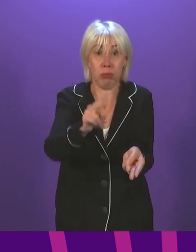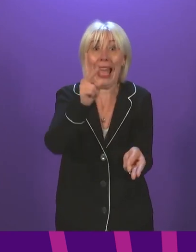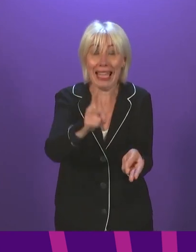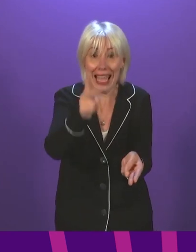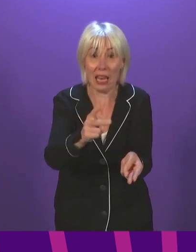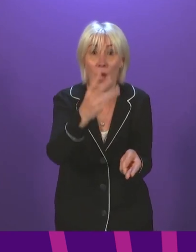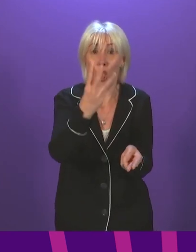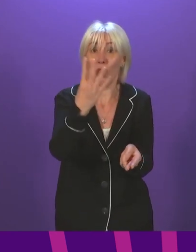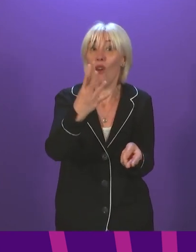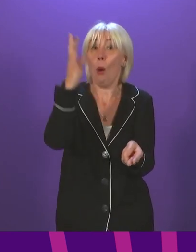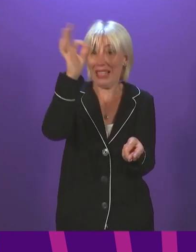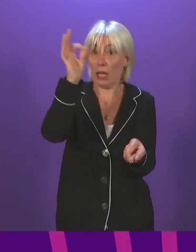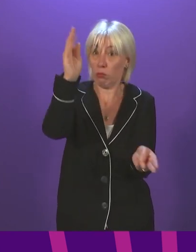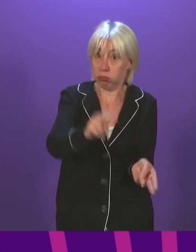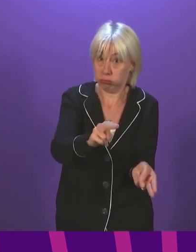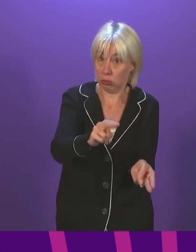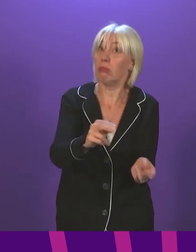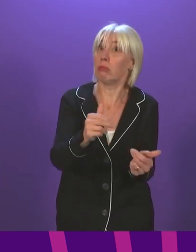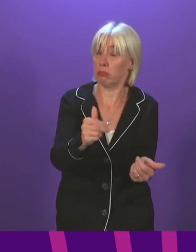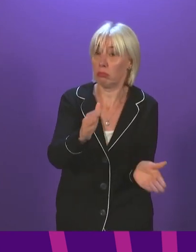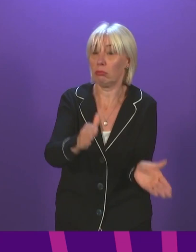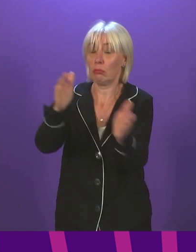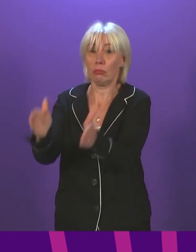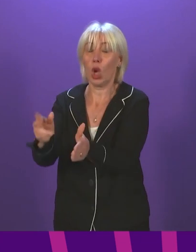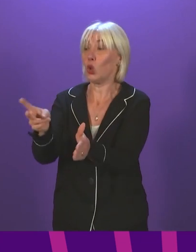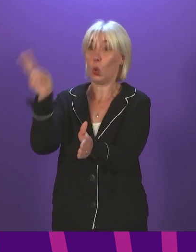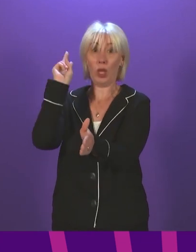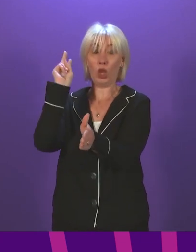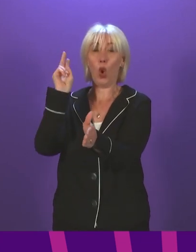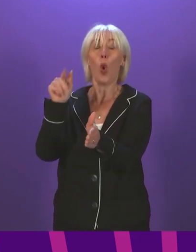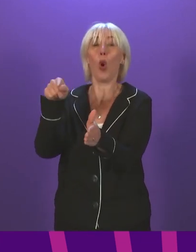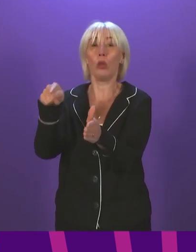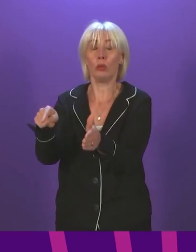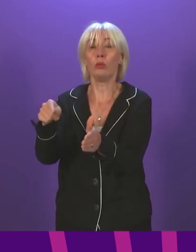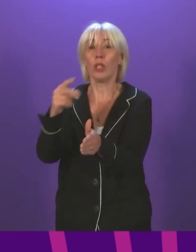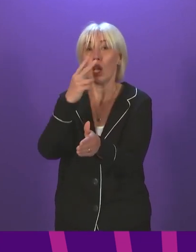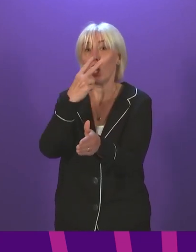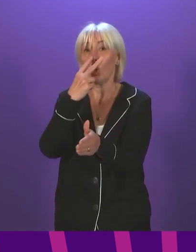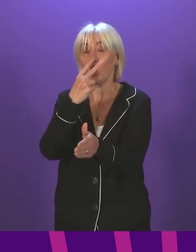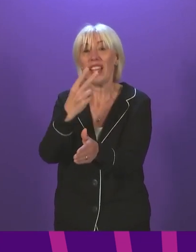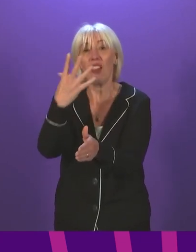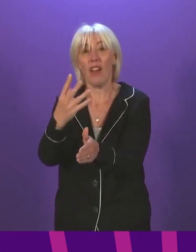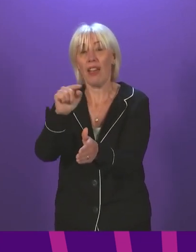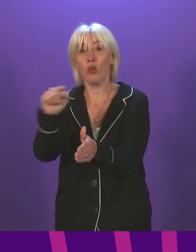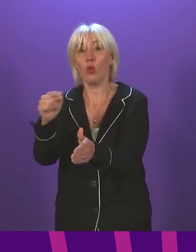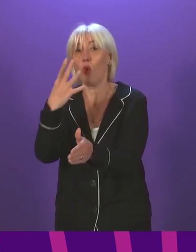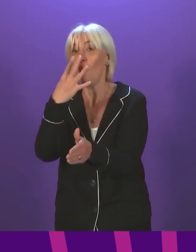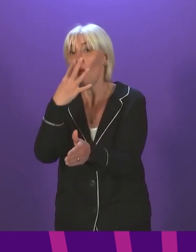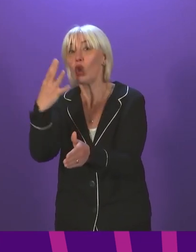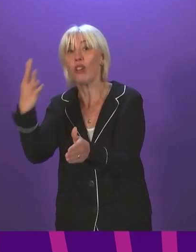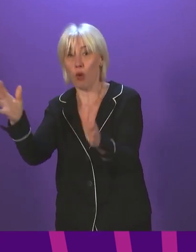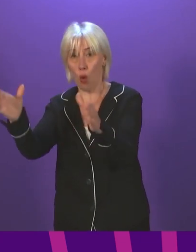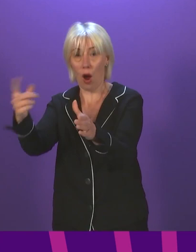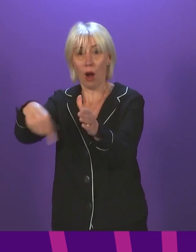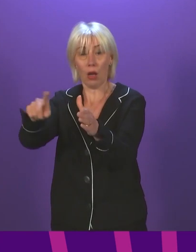by 34 per cent in the most recent week. Two weeks ago, cases in the 25 to 44